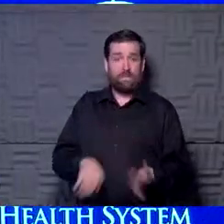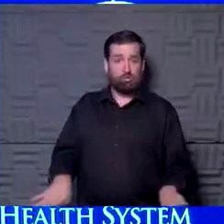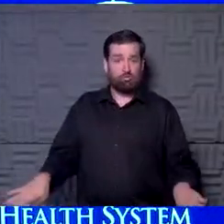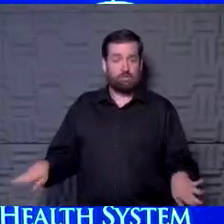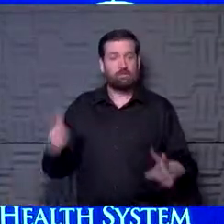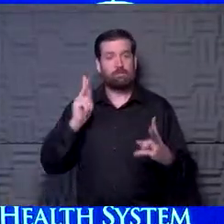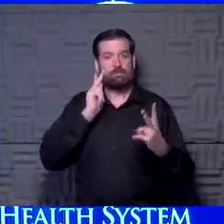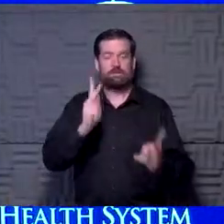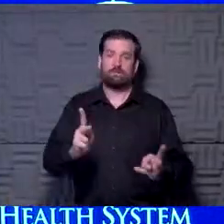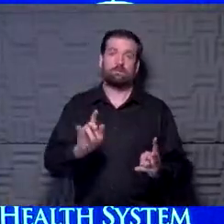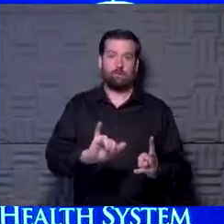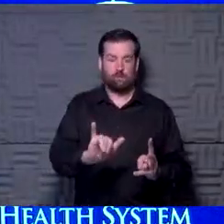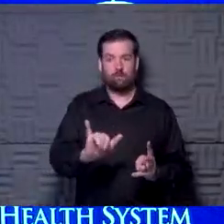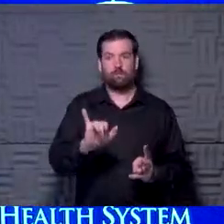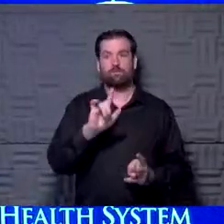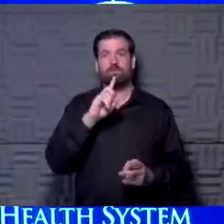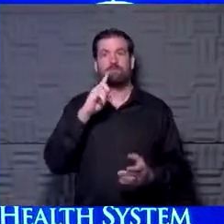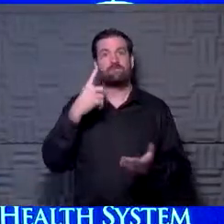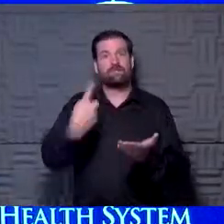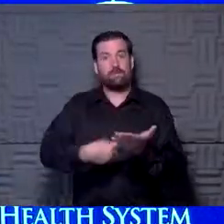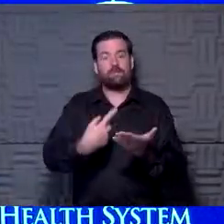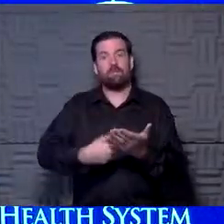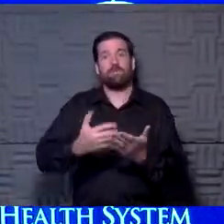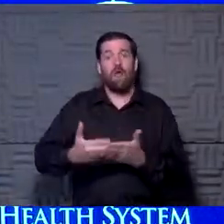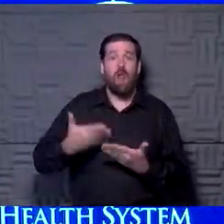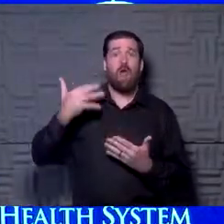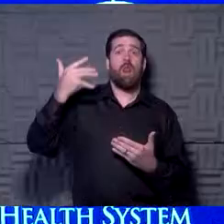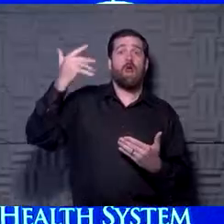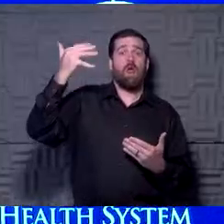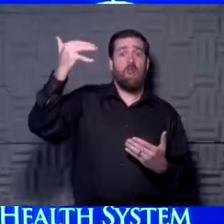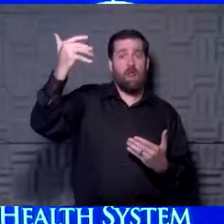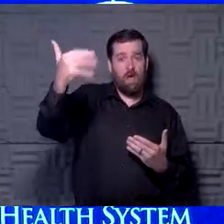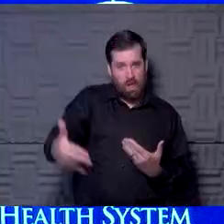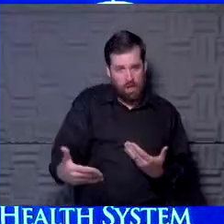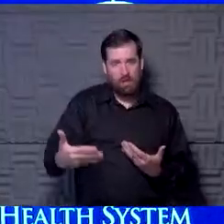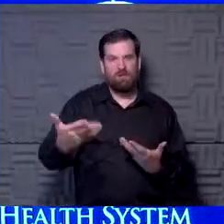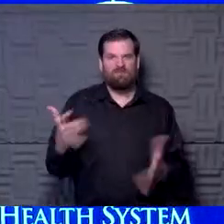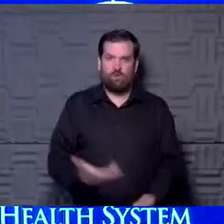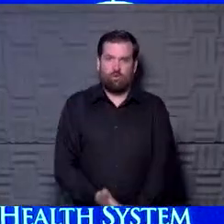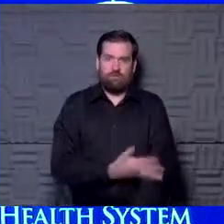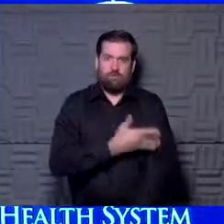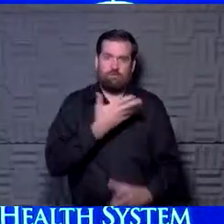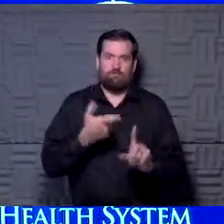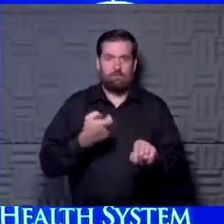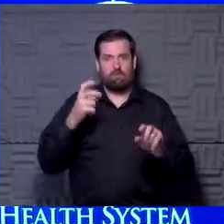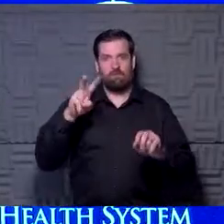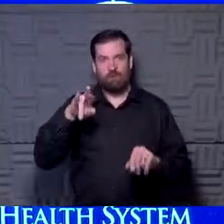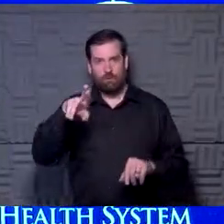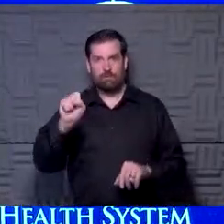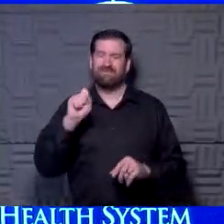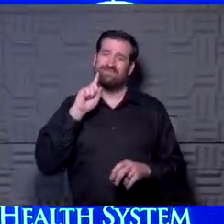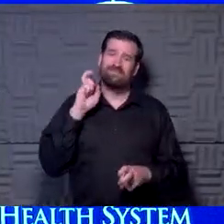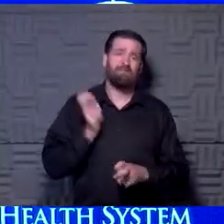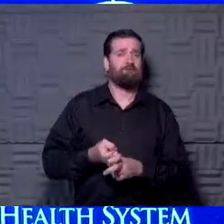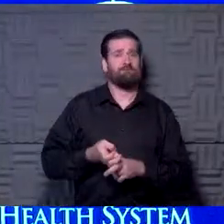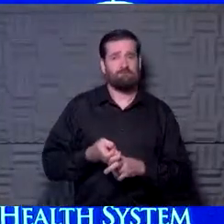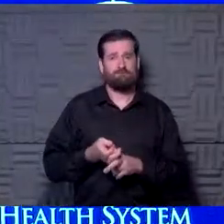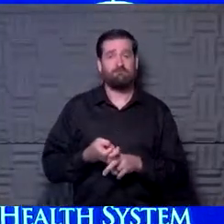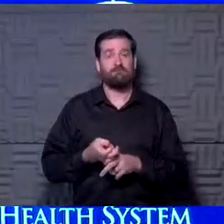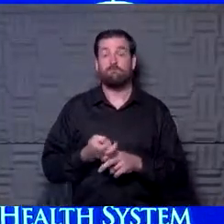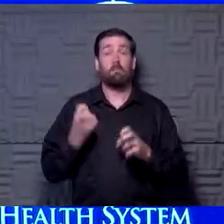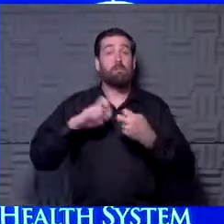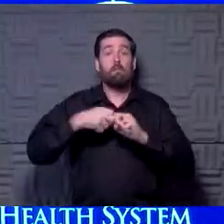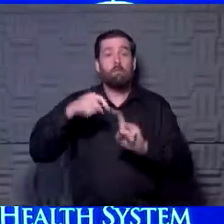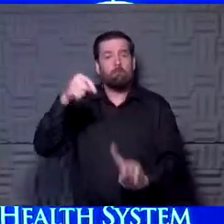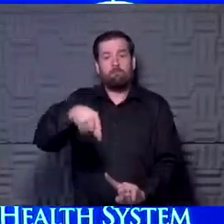as well. And it emerges sometimes weeks and weeks after you've had the virus, you get the inflammation. So gosh, it's just a tough story. And the problem is, we